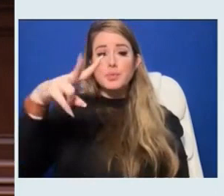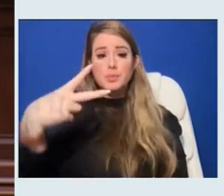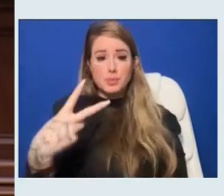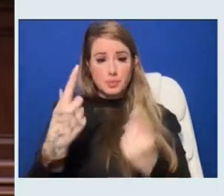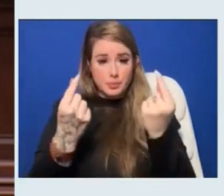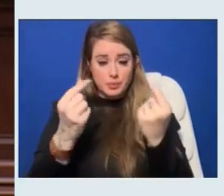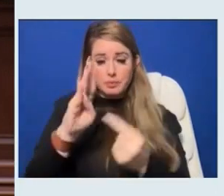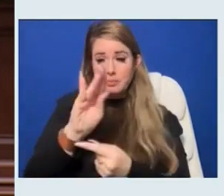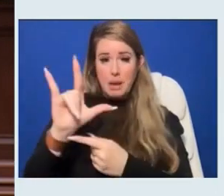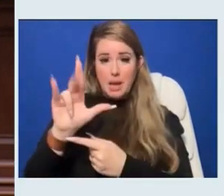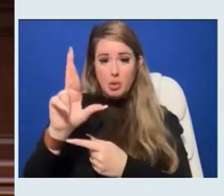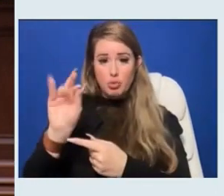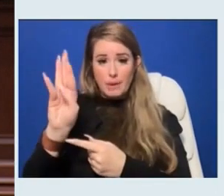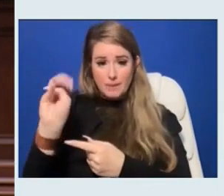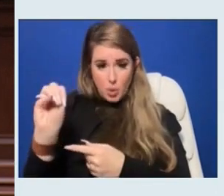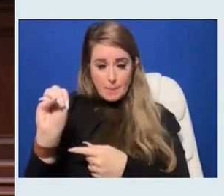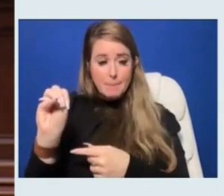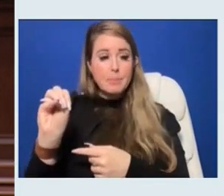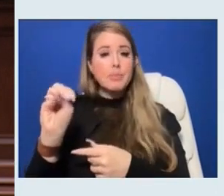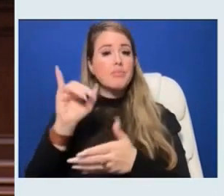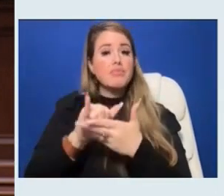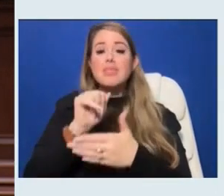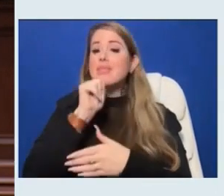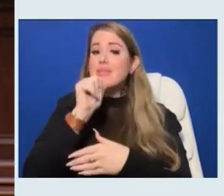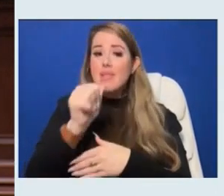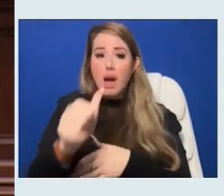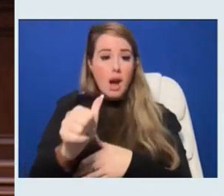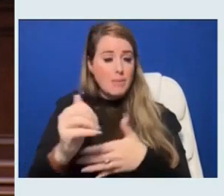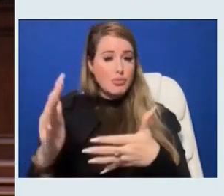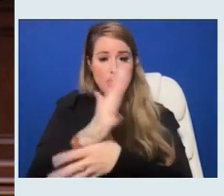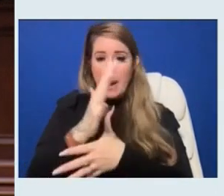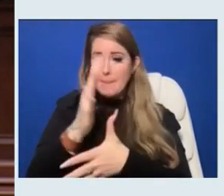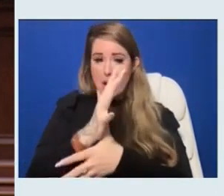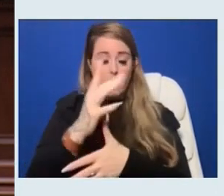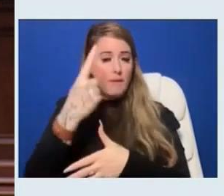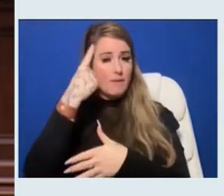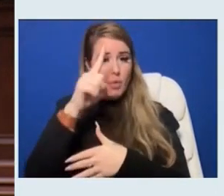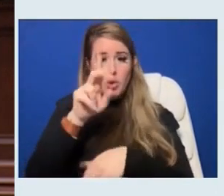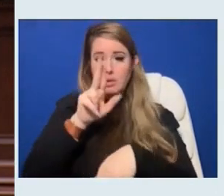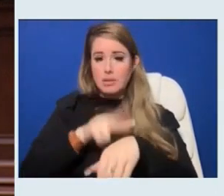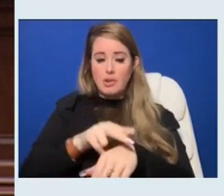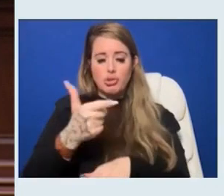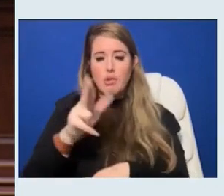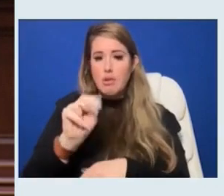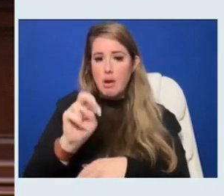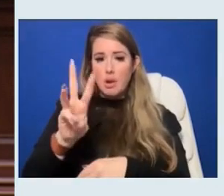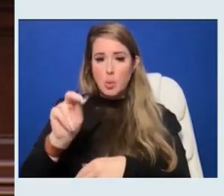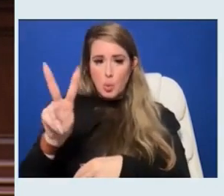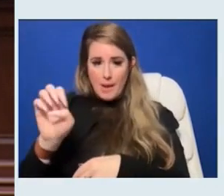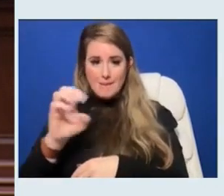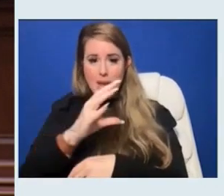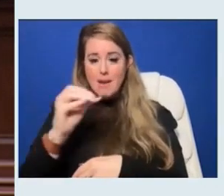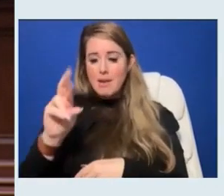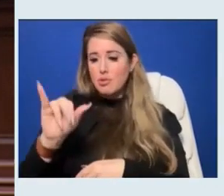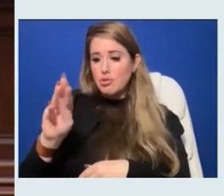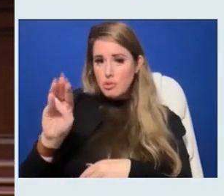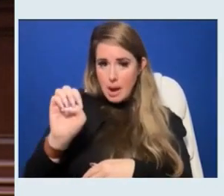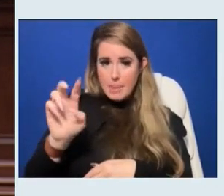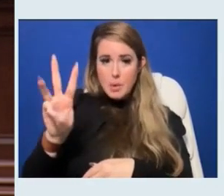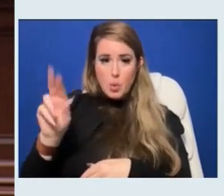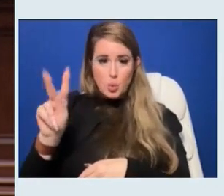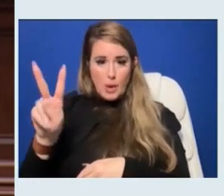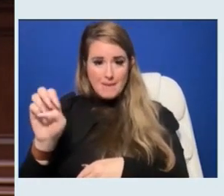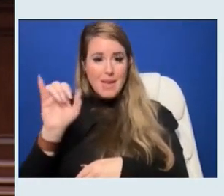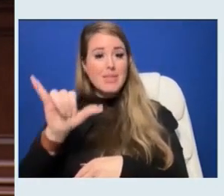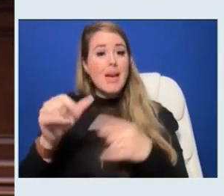bail reform is not the primary driver of a national gun wave or crime wave. It was created